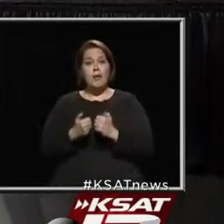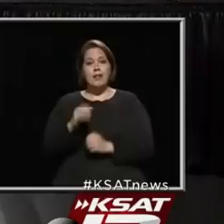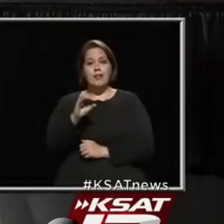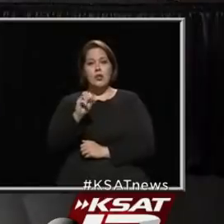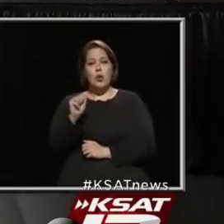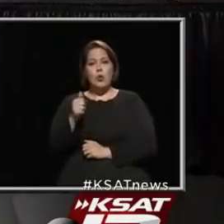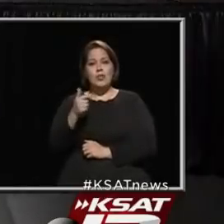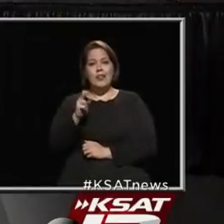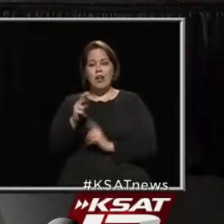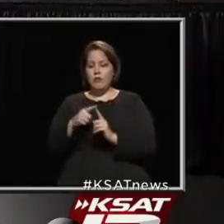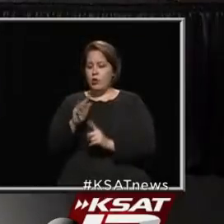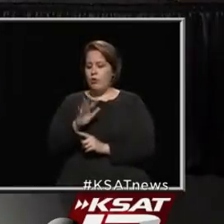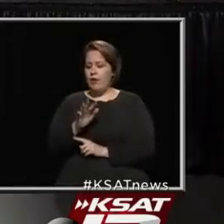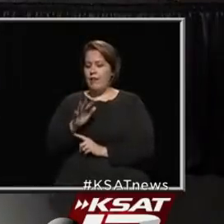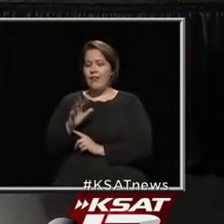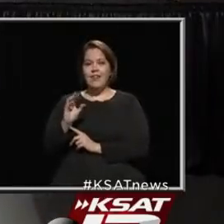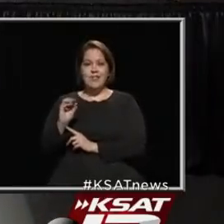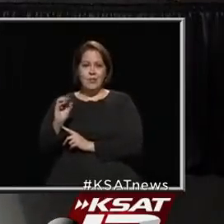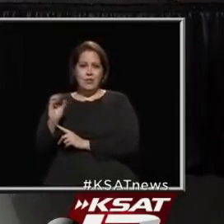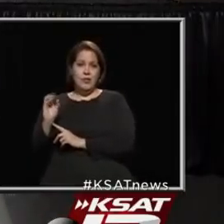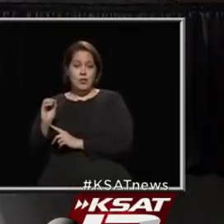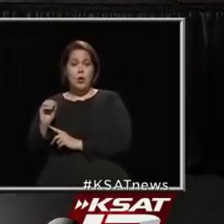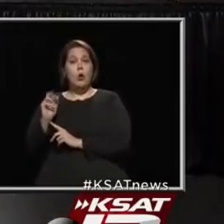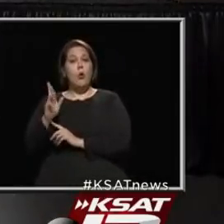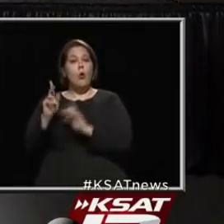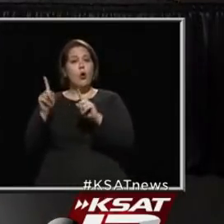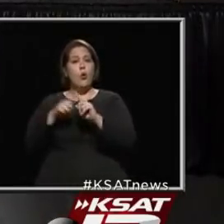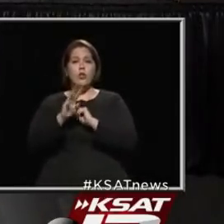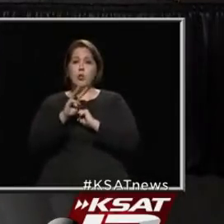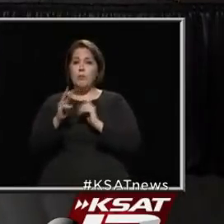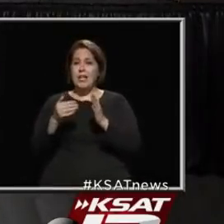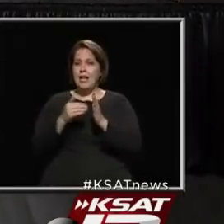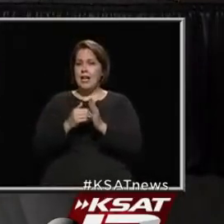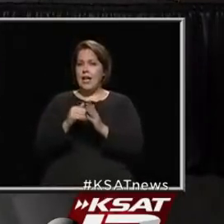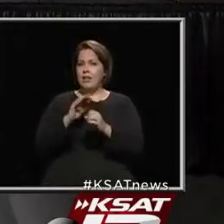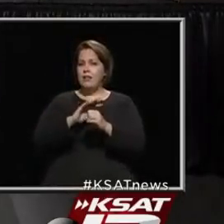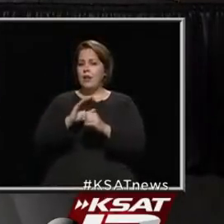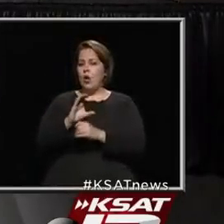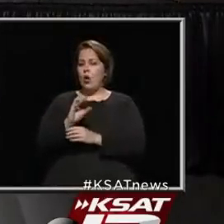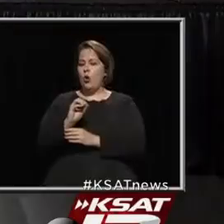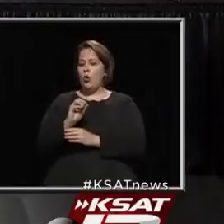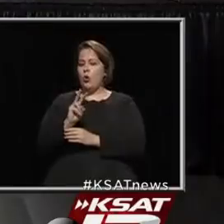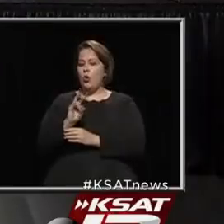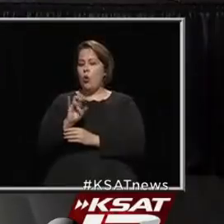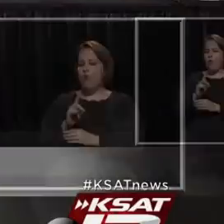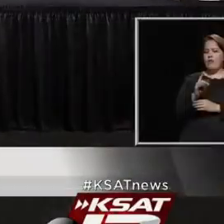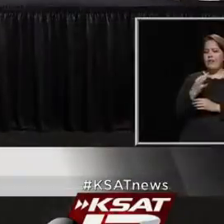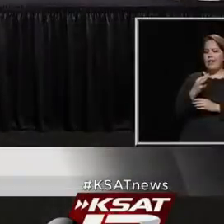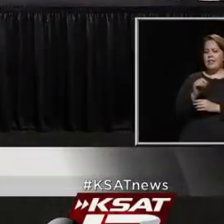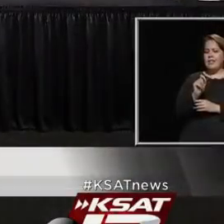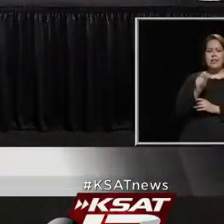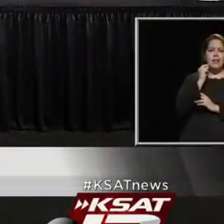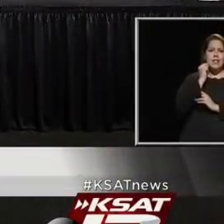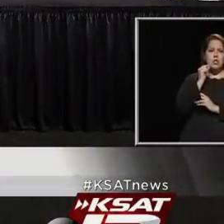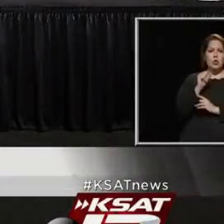COSAGOV to 55000 or by going to the website. Again, that's covid19.sanantonio.gov.